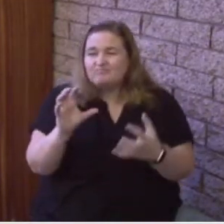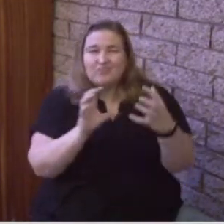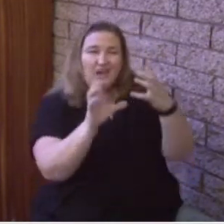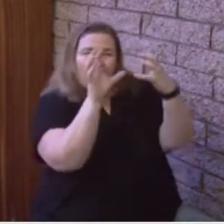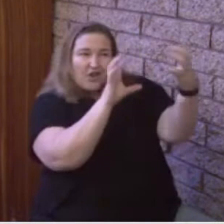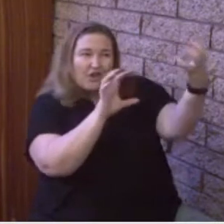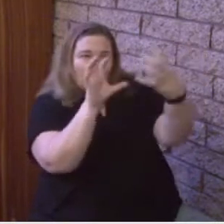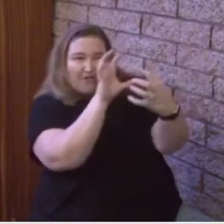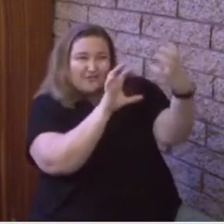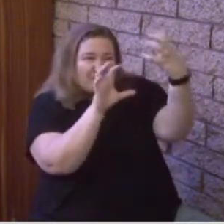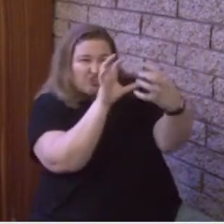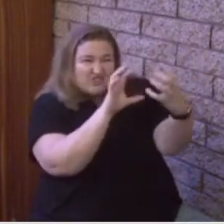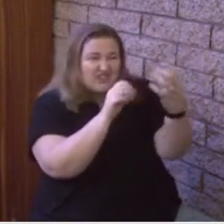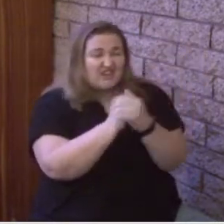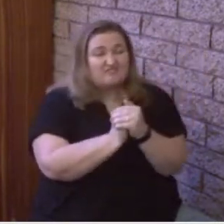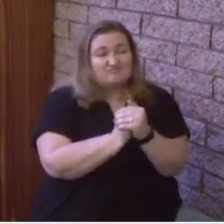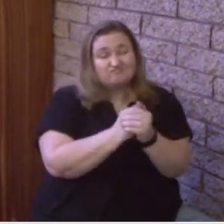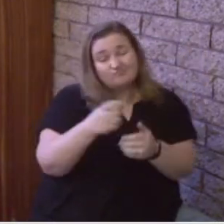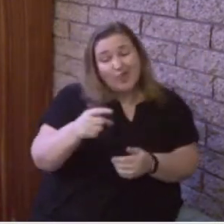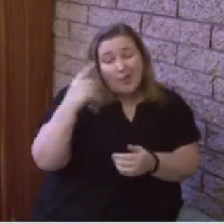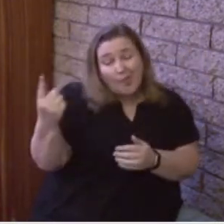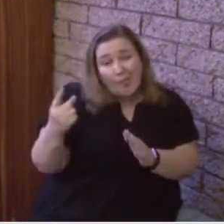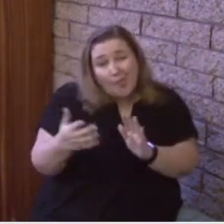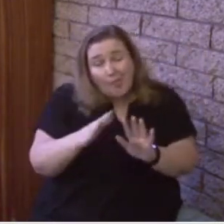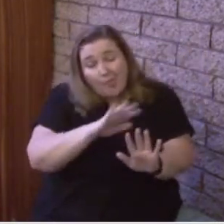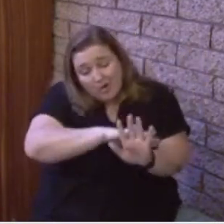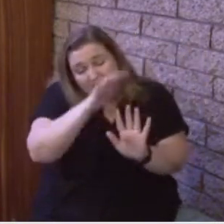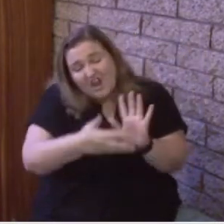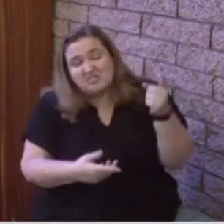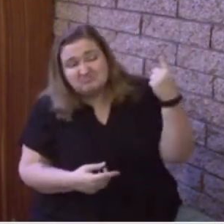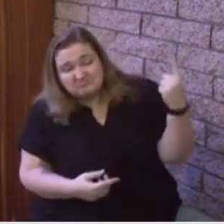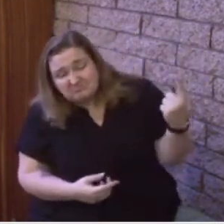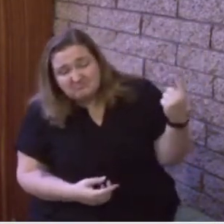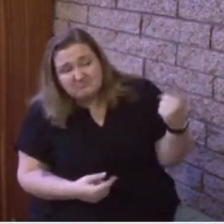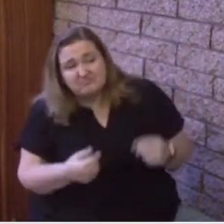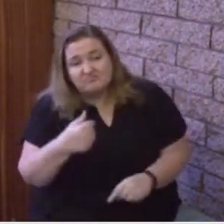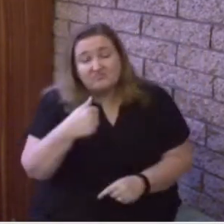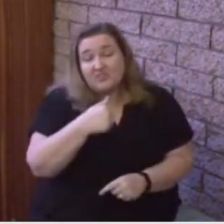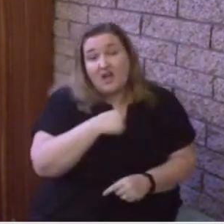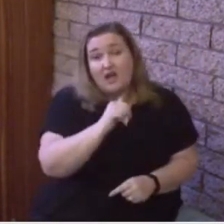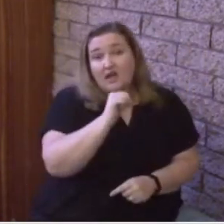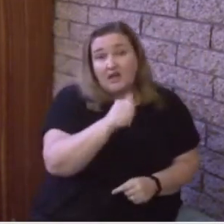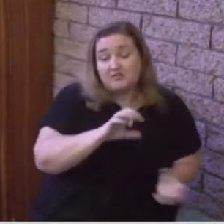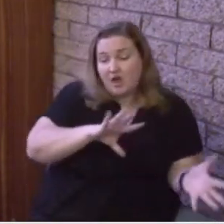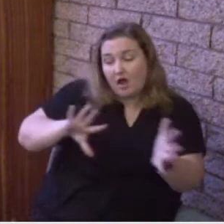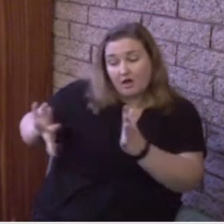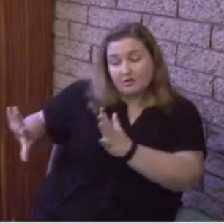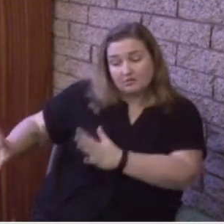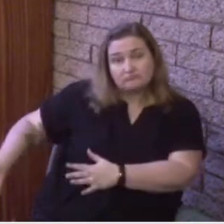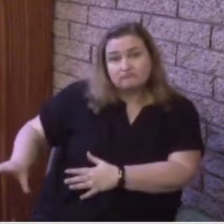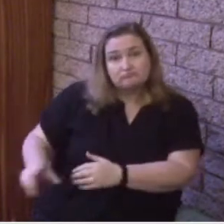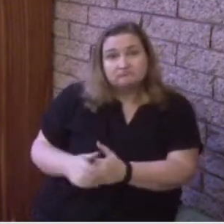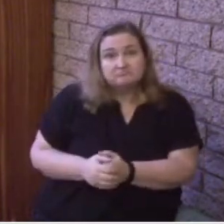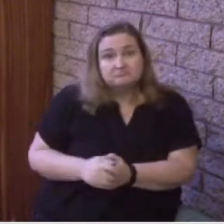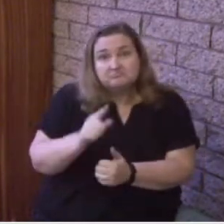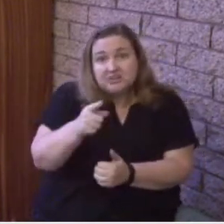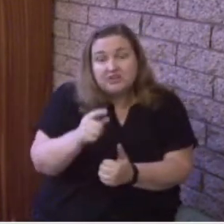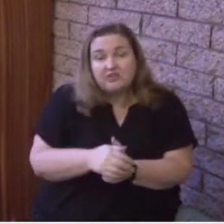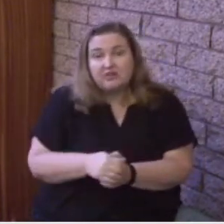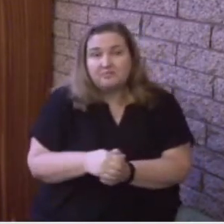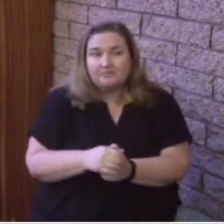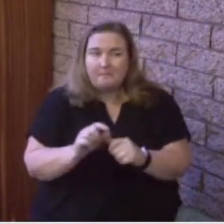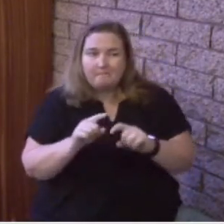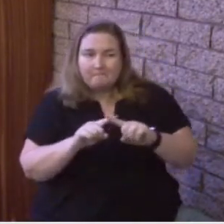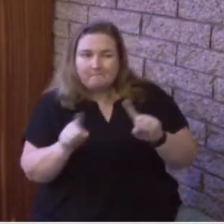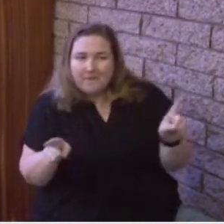I mean, on one hand, he says, I won't leave you alone. But then on the other hand, he says, in a little